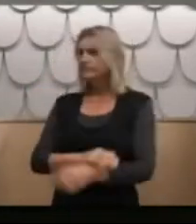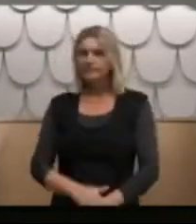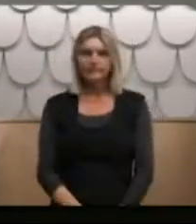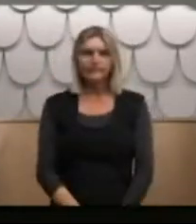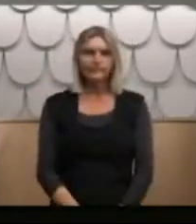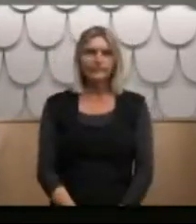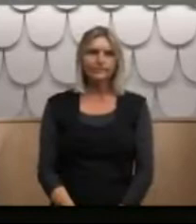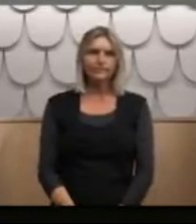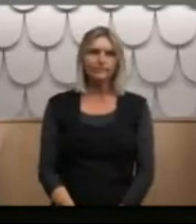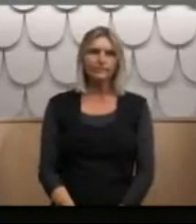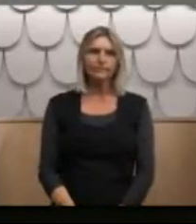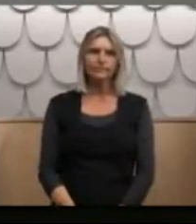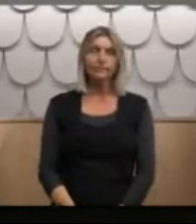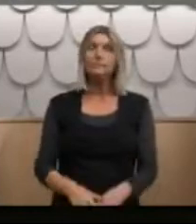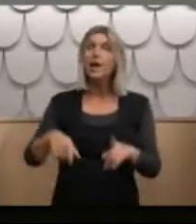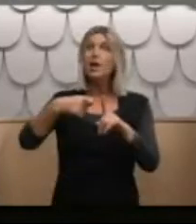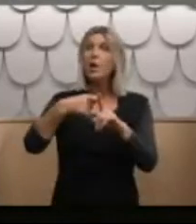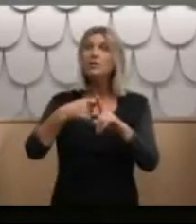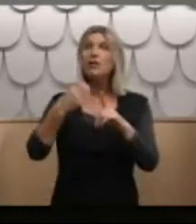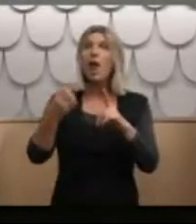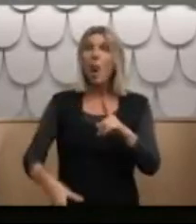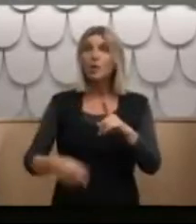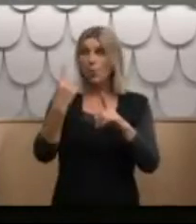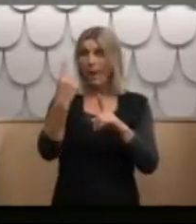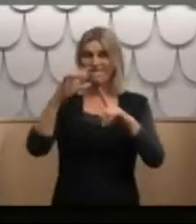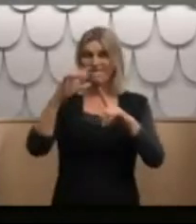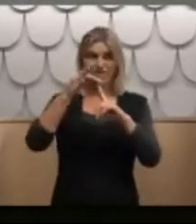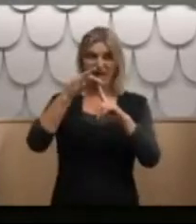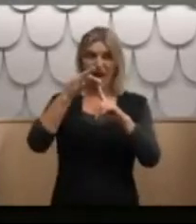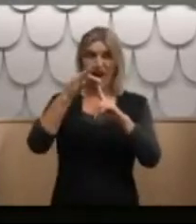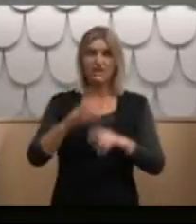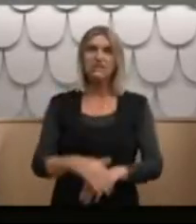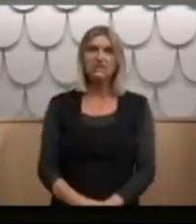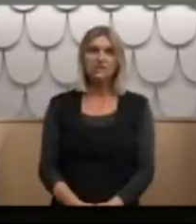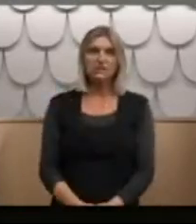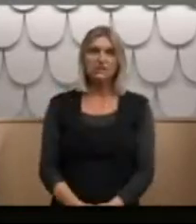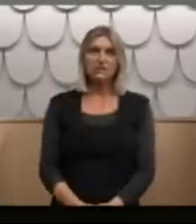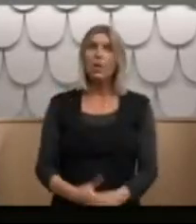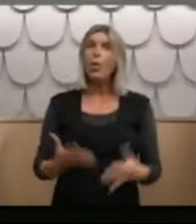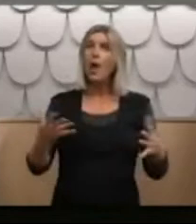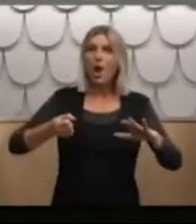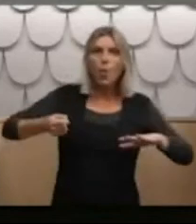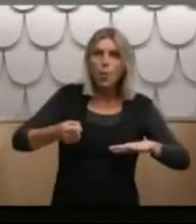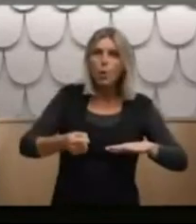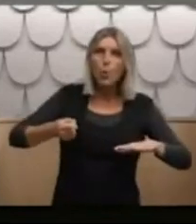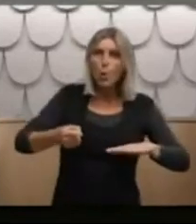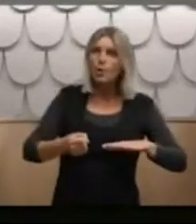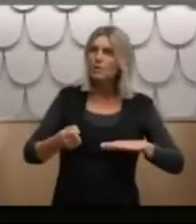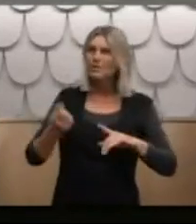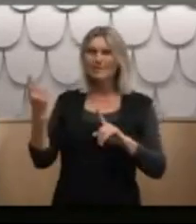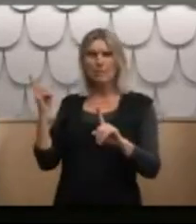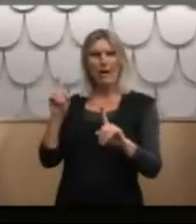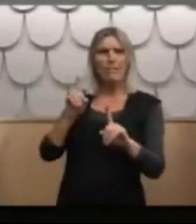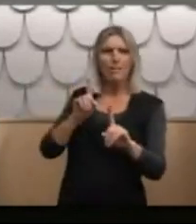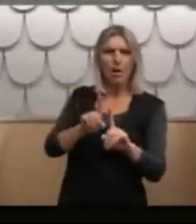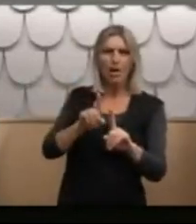Um, I lost a finger in Kohateri, and it was in a woodwork shop, and someone came up behind me and